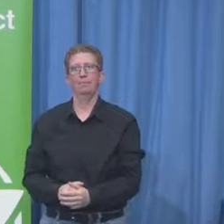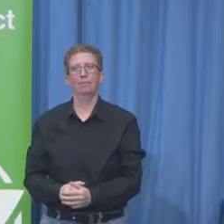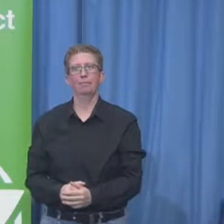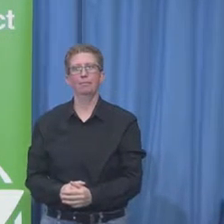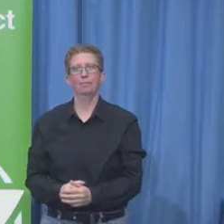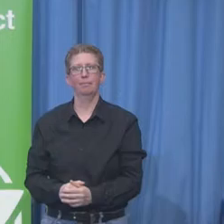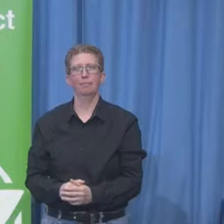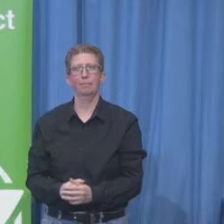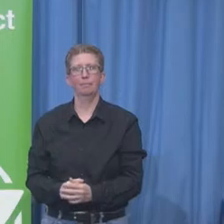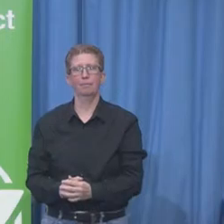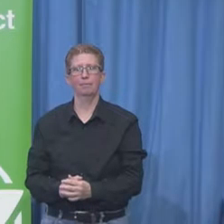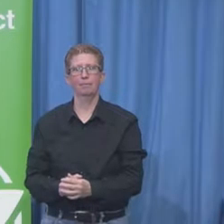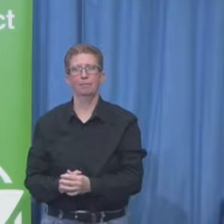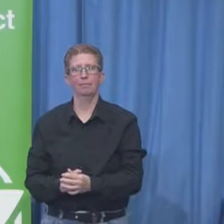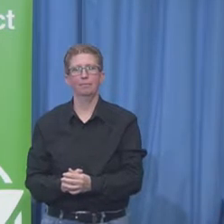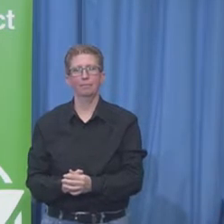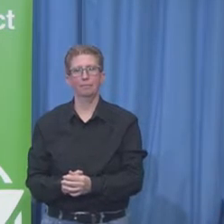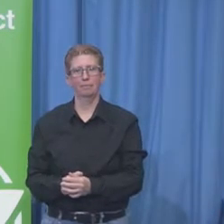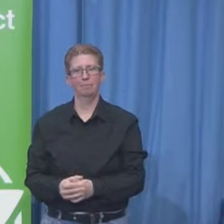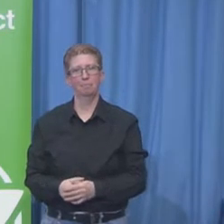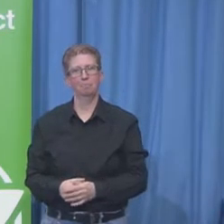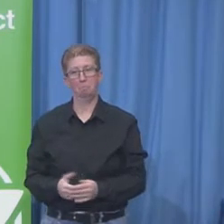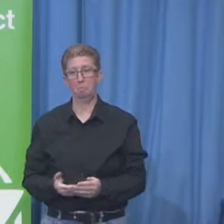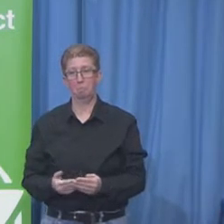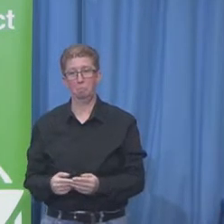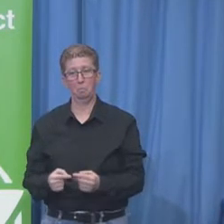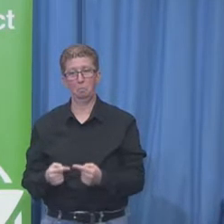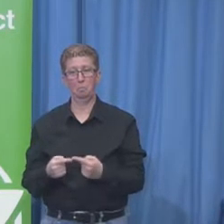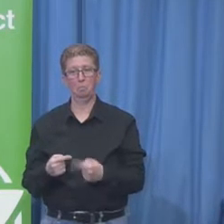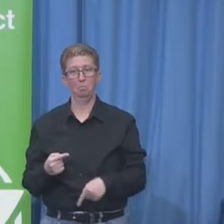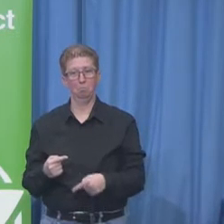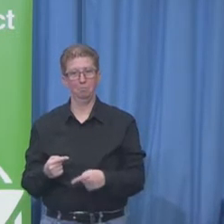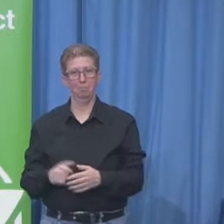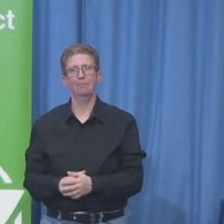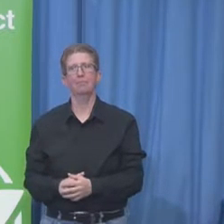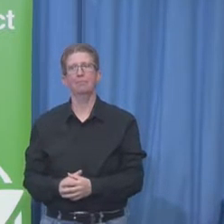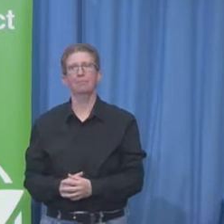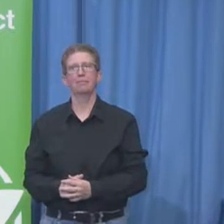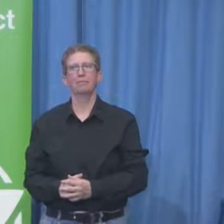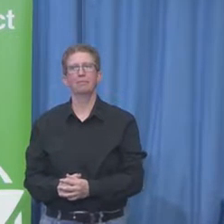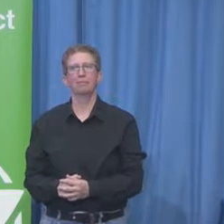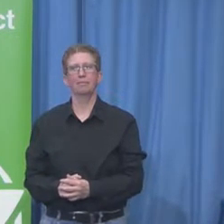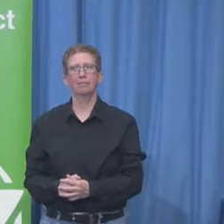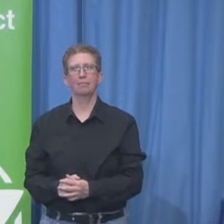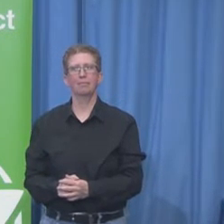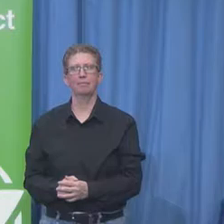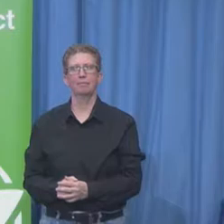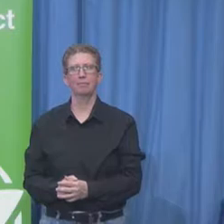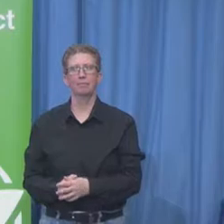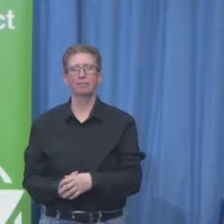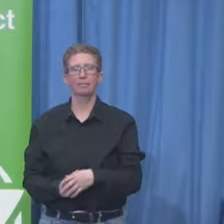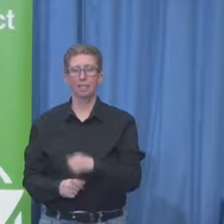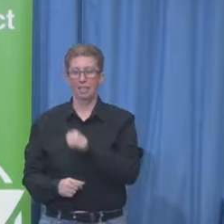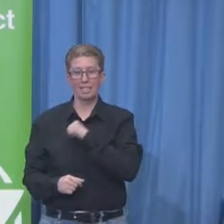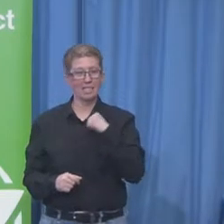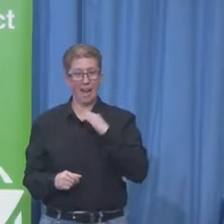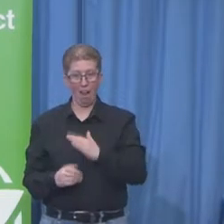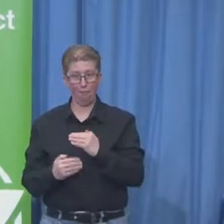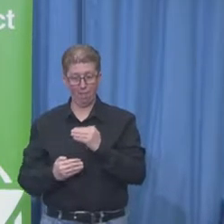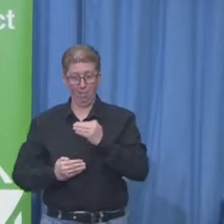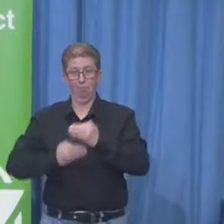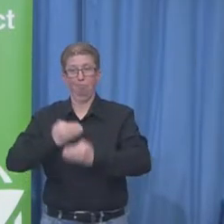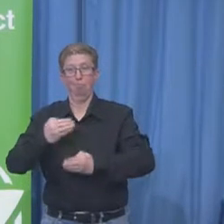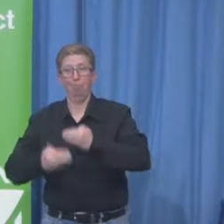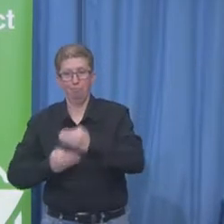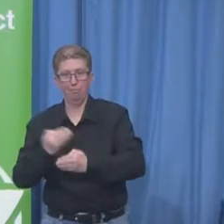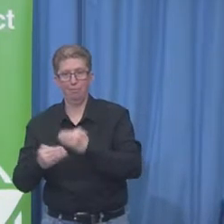all know, are the things that make us successful. It's not what we know. It's not where we went to school. It's who we are. Well, these people had a drive, an